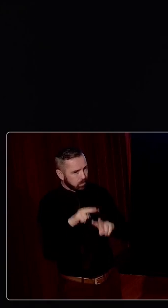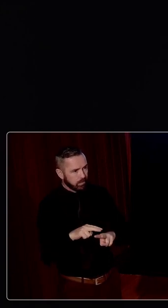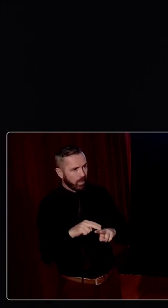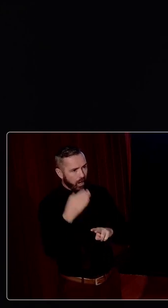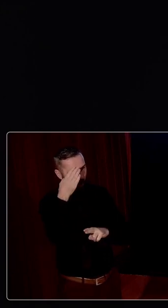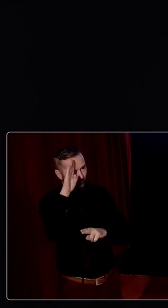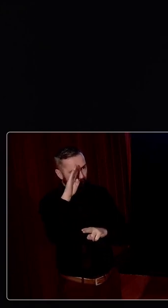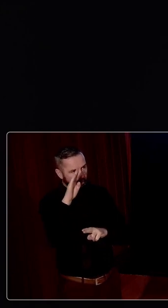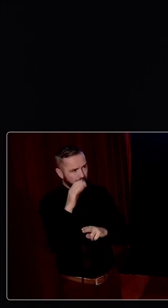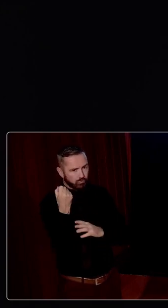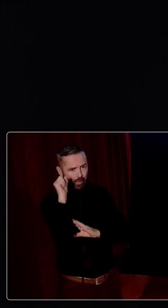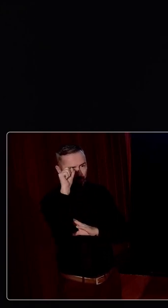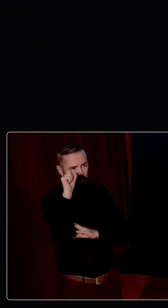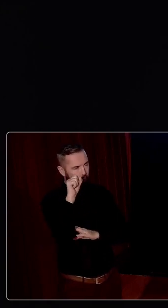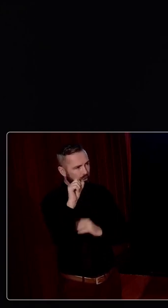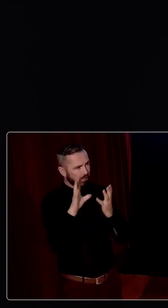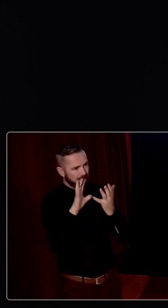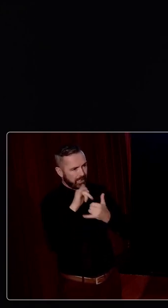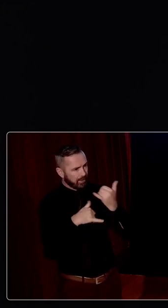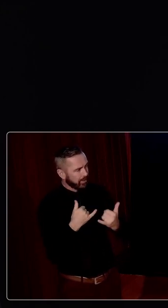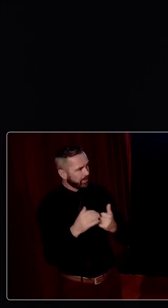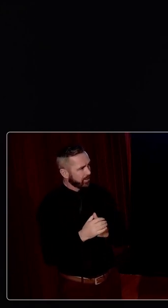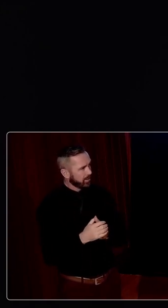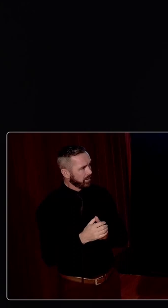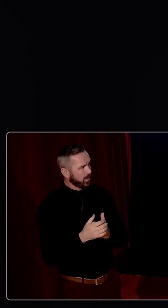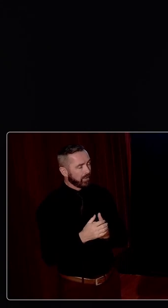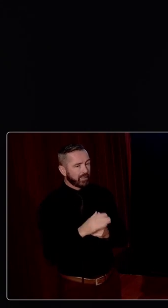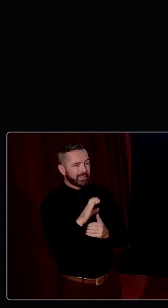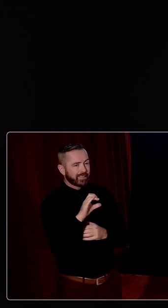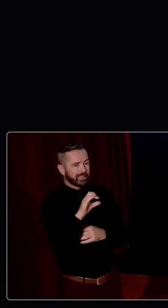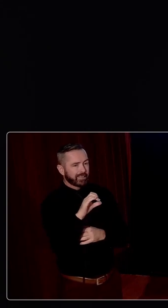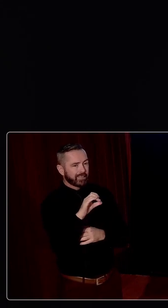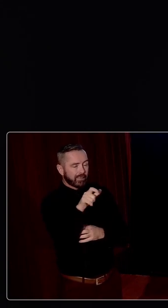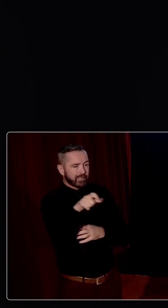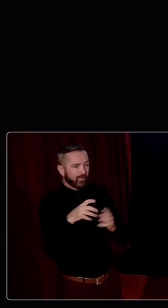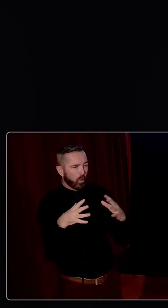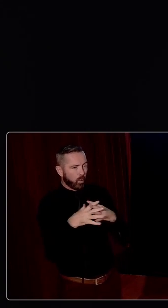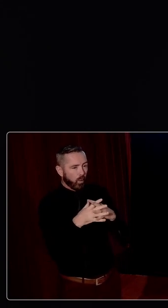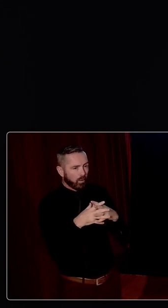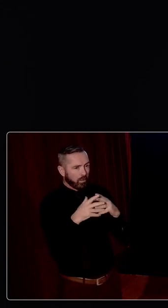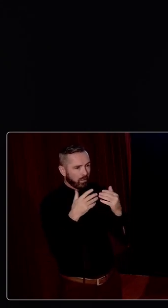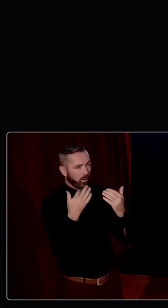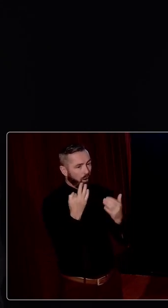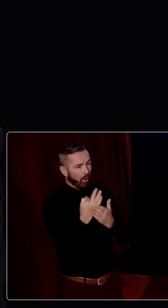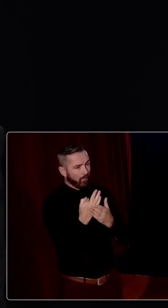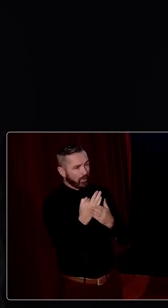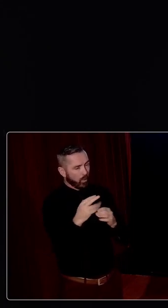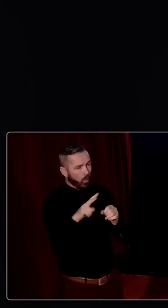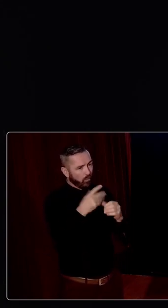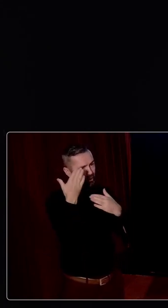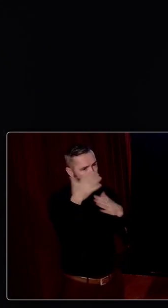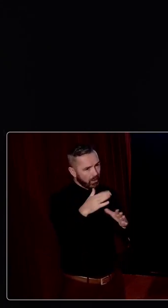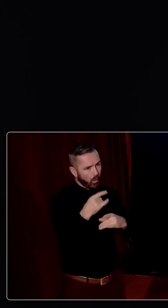of Ireland's revolutionary decade. Often the emphasis on the civil war has eclipsed what occurred simultaneously. I welcome the